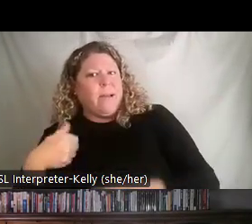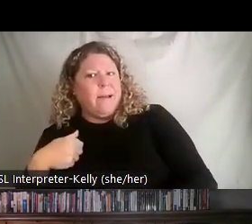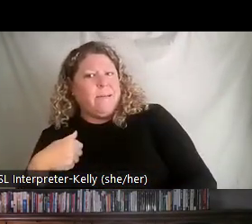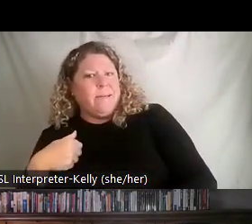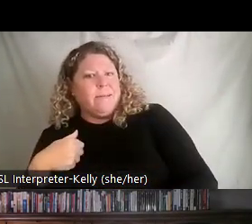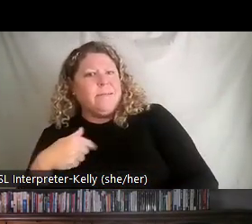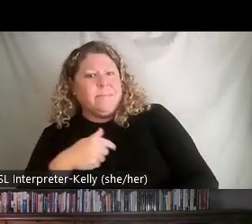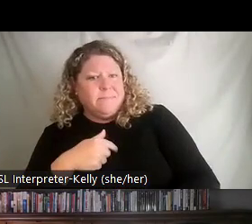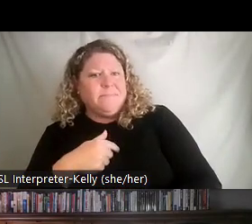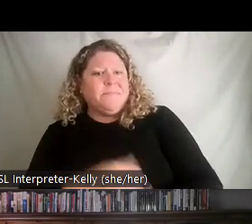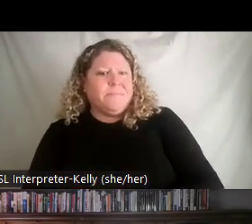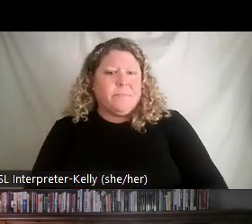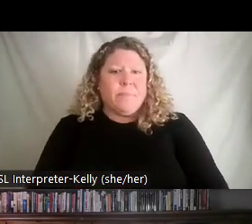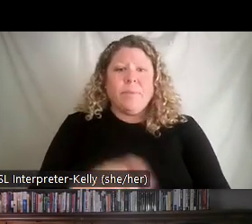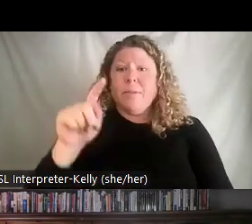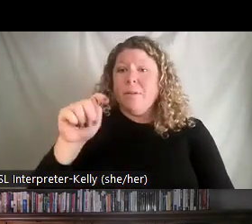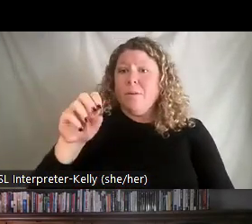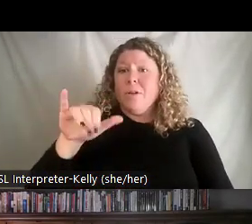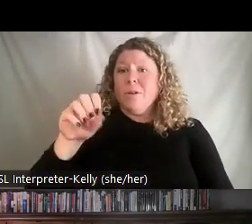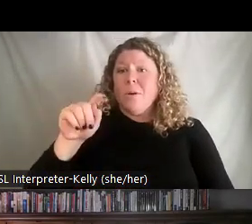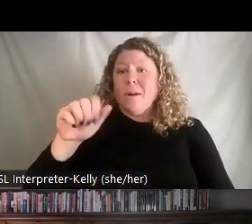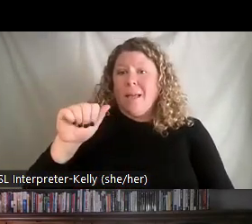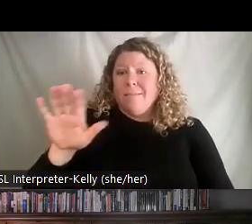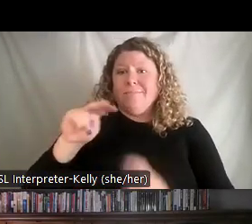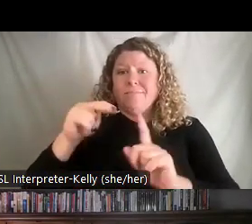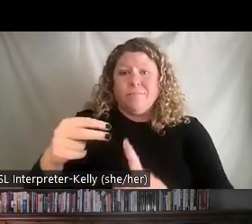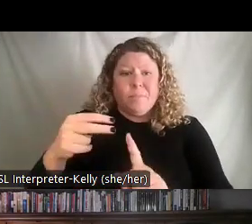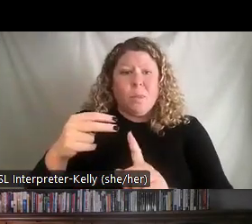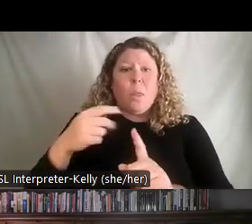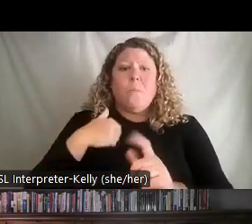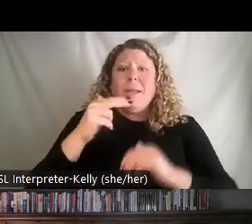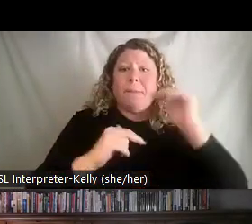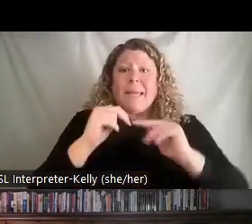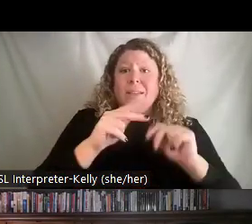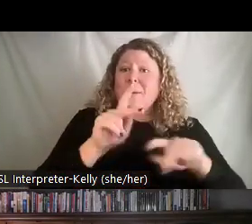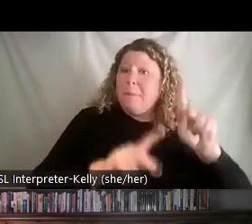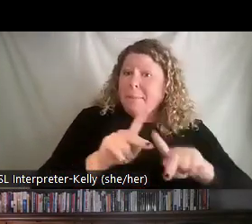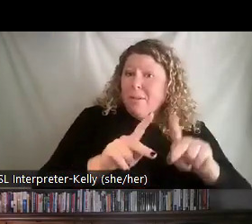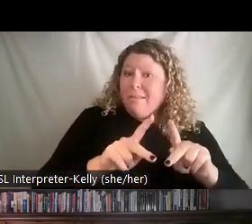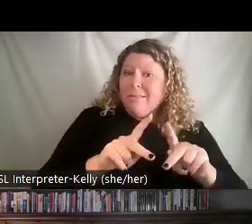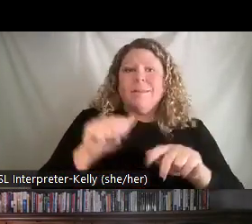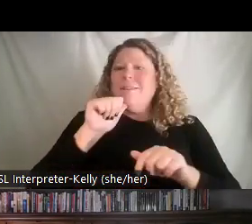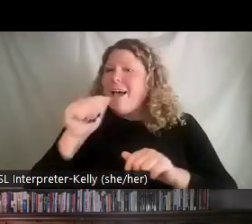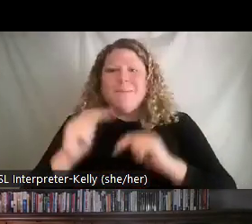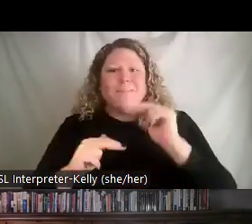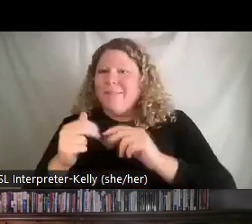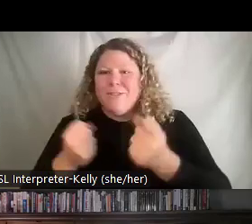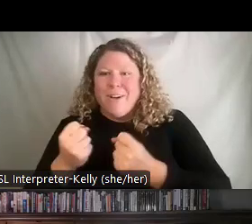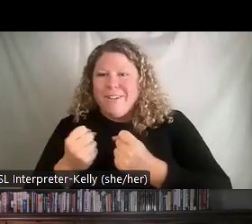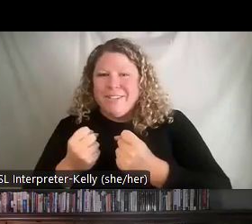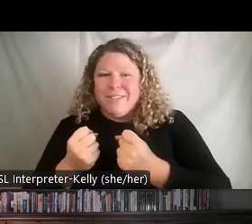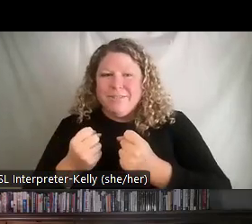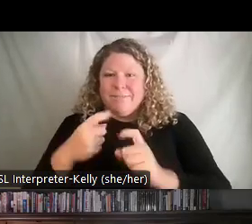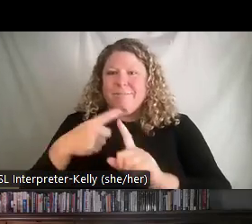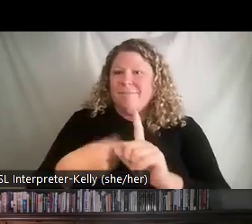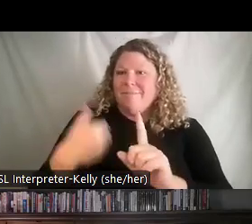So from Toyota's perspective, they have this idea of we build people, not cars. In fact, I was just, last month, I was at Toyota